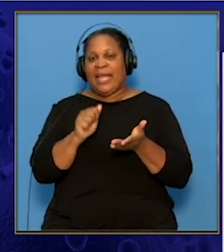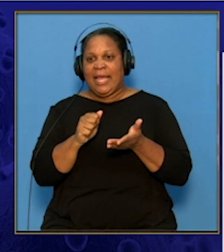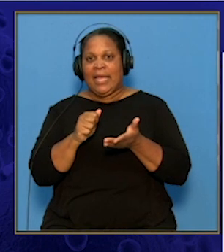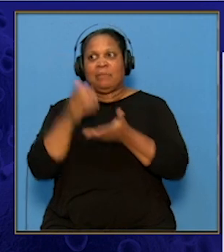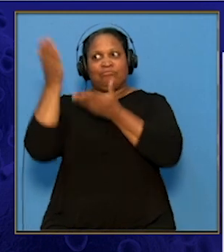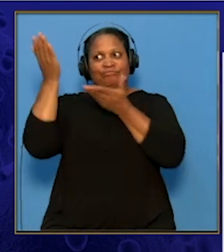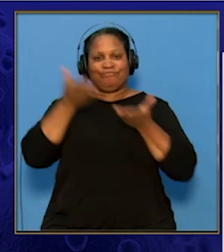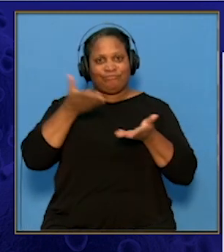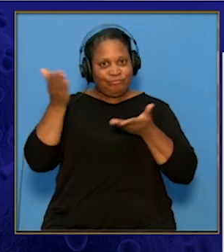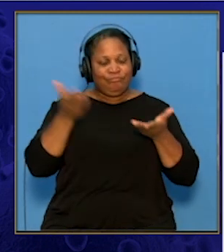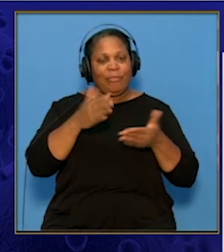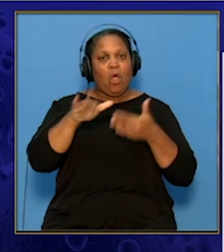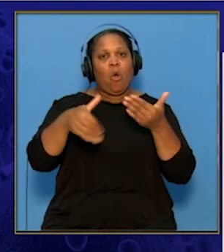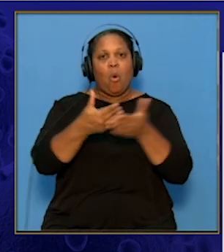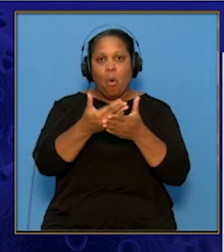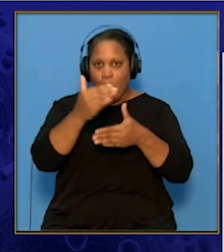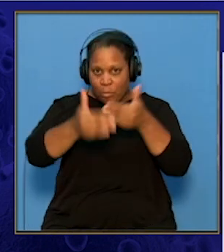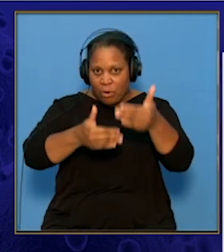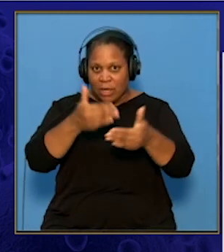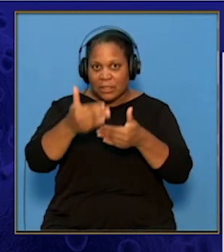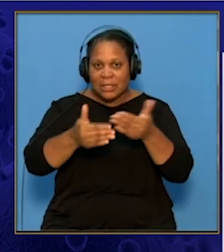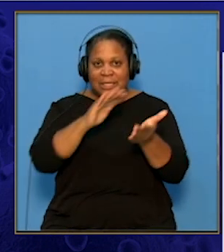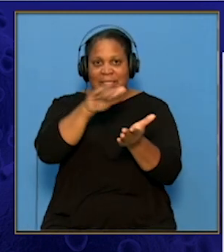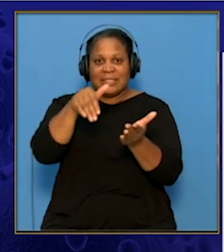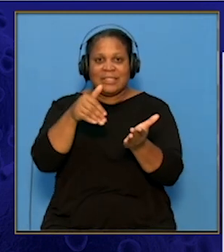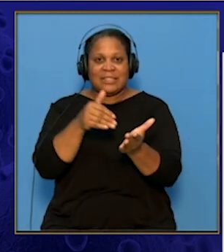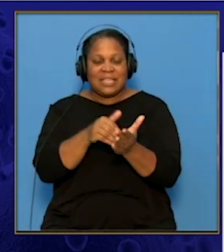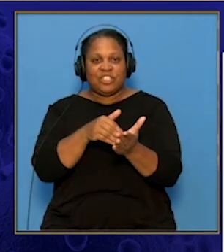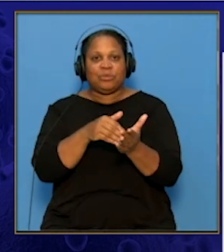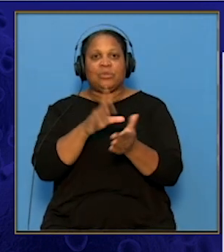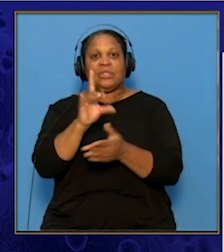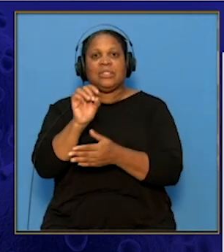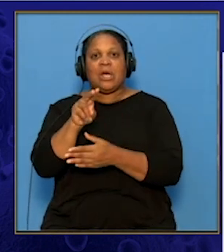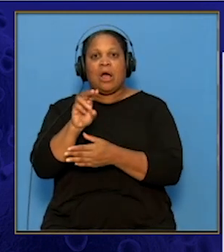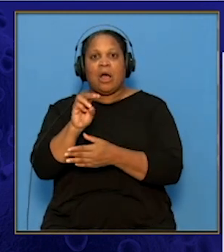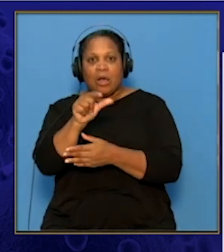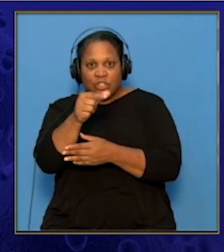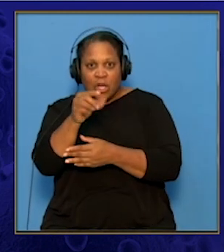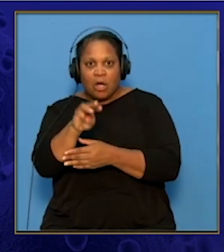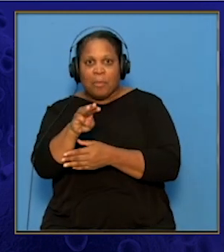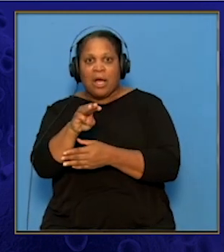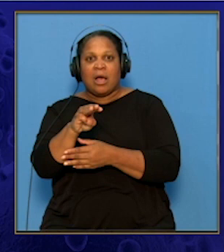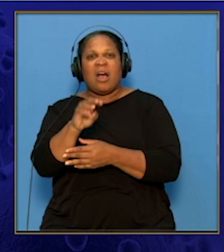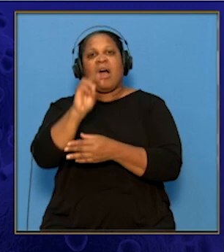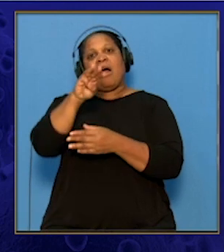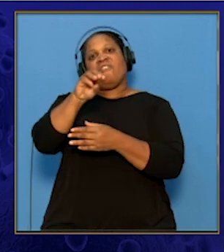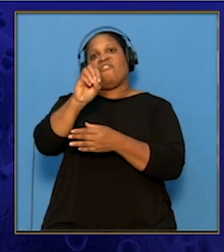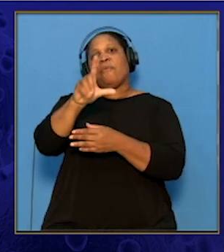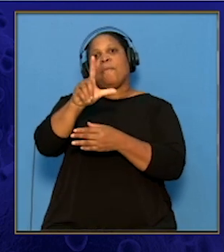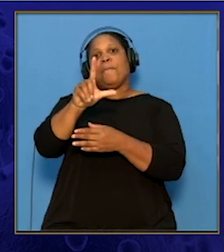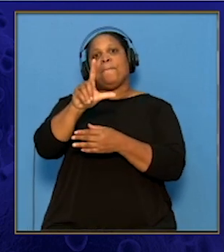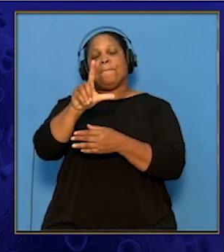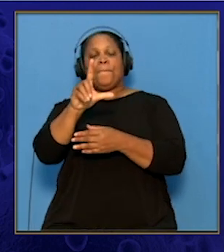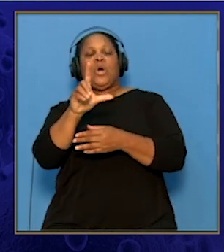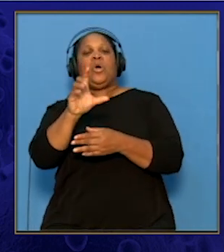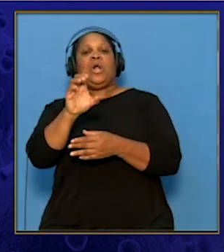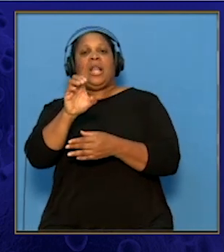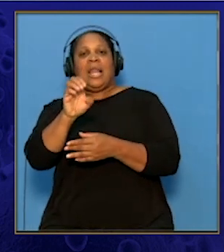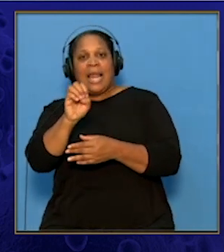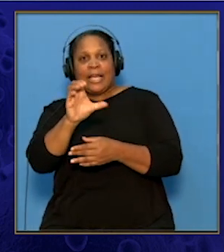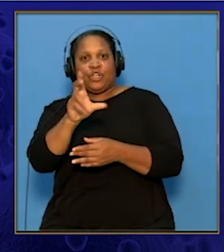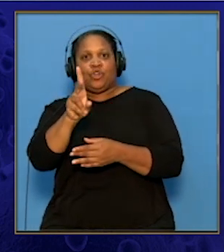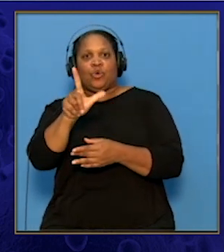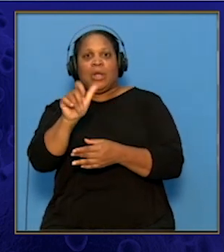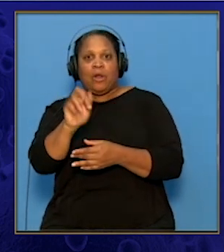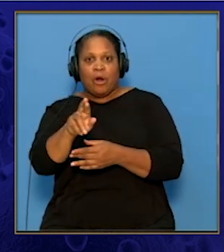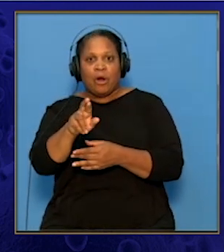whole process is called the central dogma of molecular biology. I will use a cooking analogy to explain this a